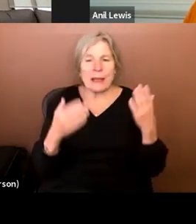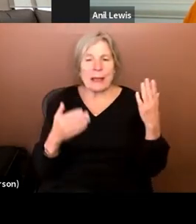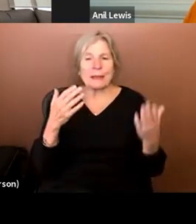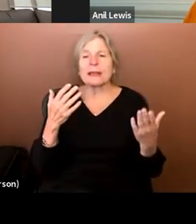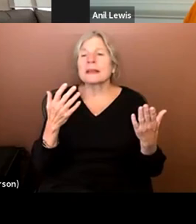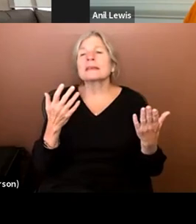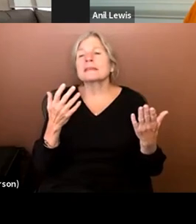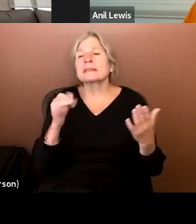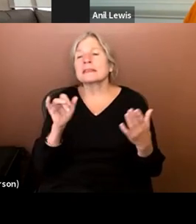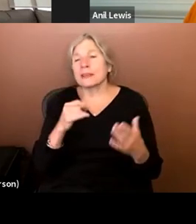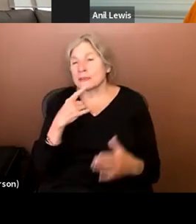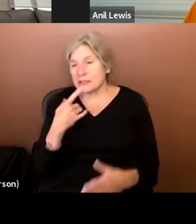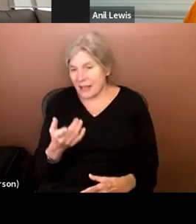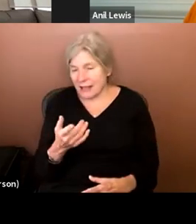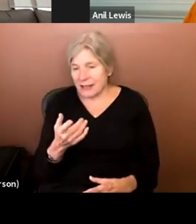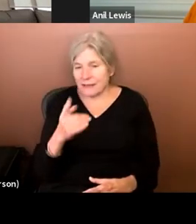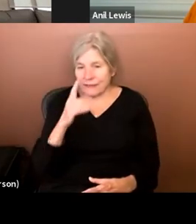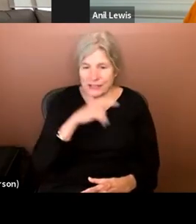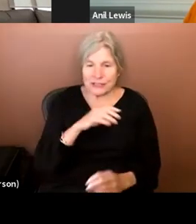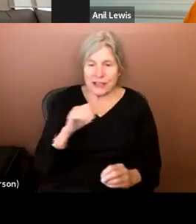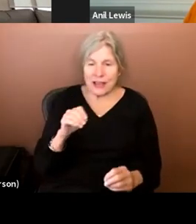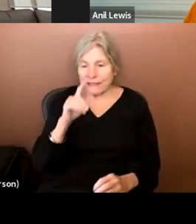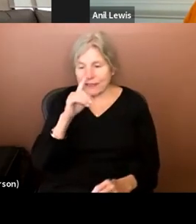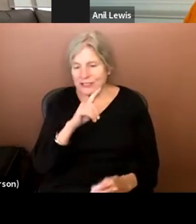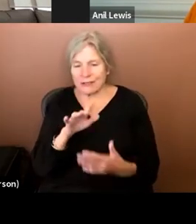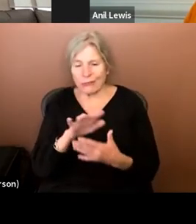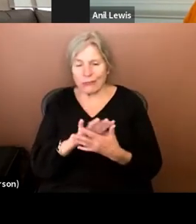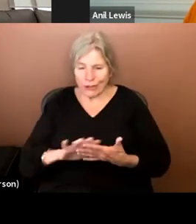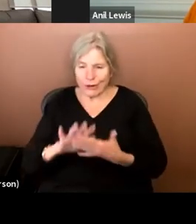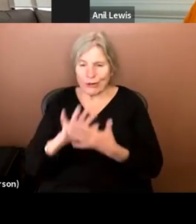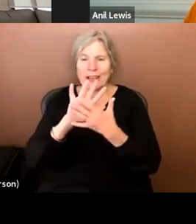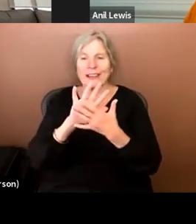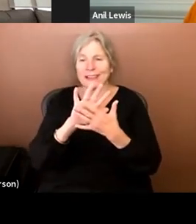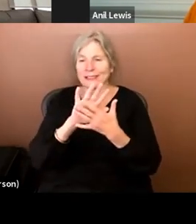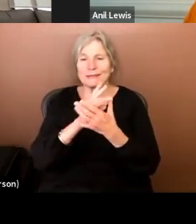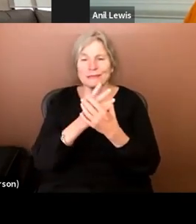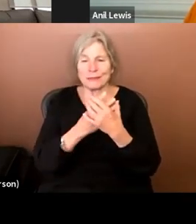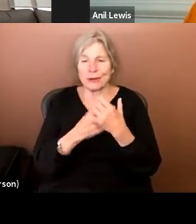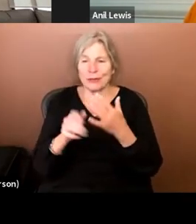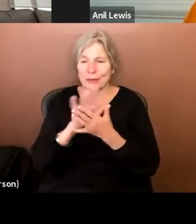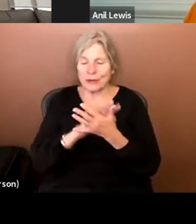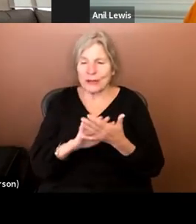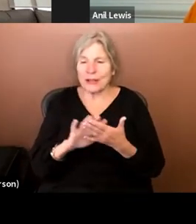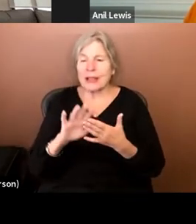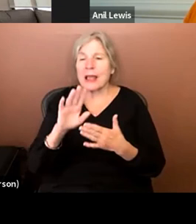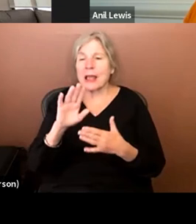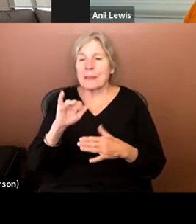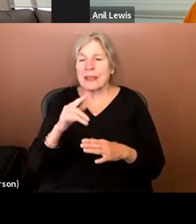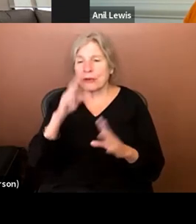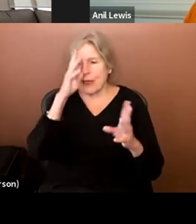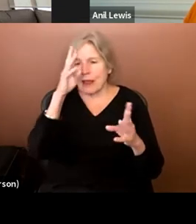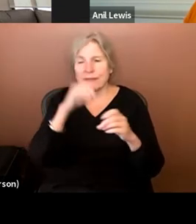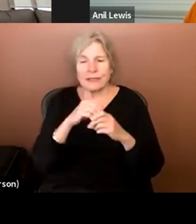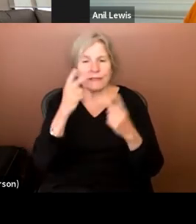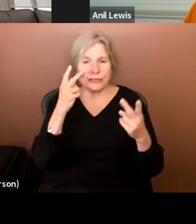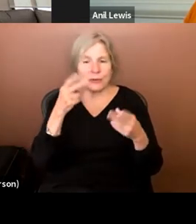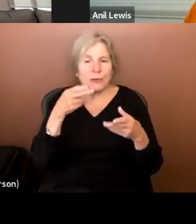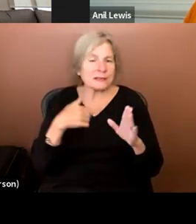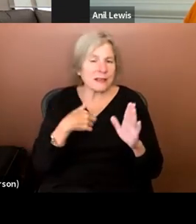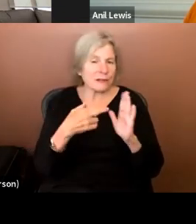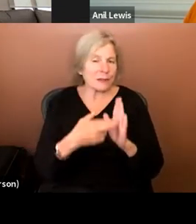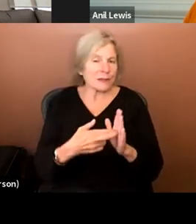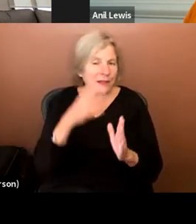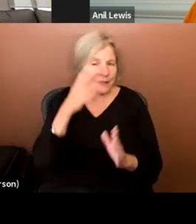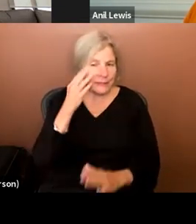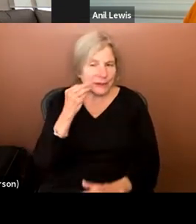um, like you say, fiction, nonfiction, blurring, like being, um, creative in the visual ways I represent the experiences